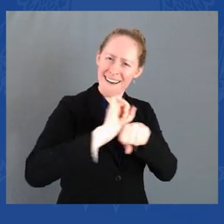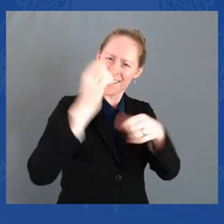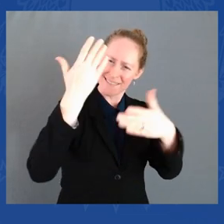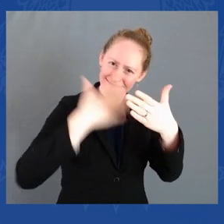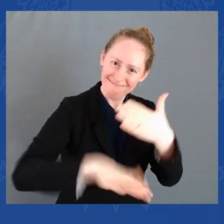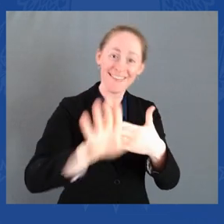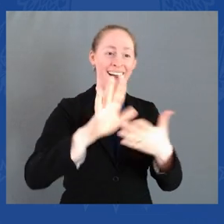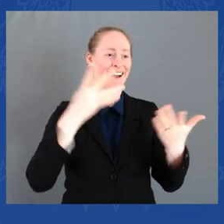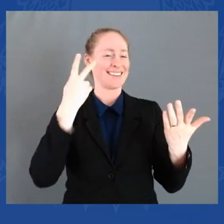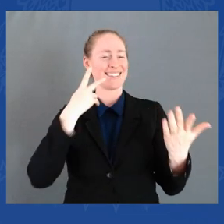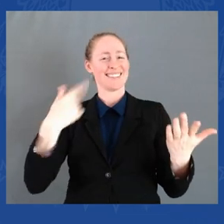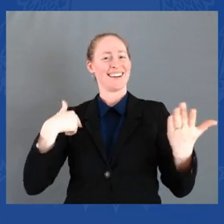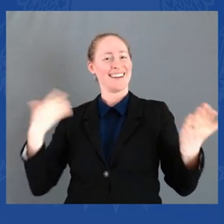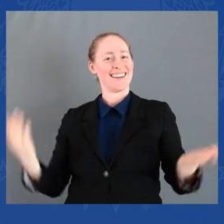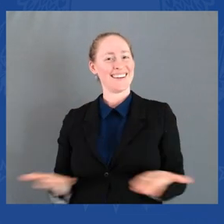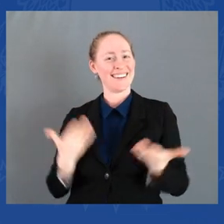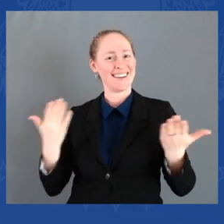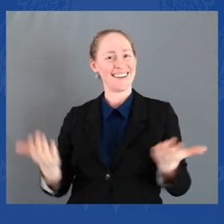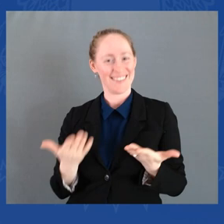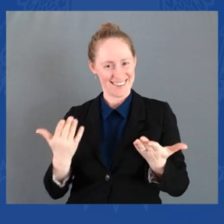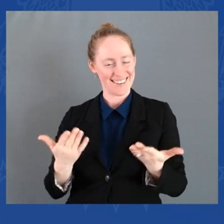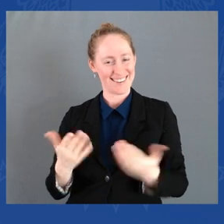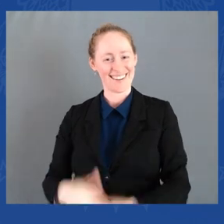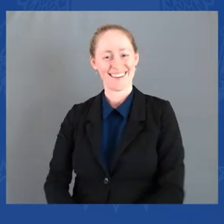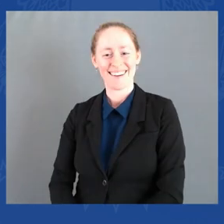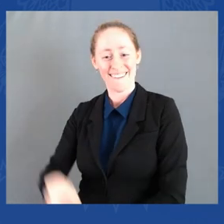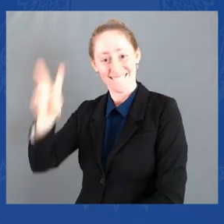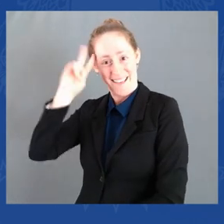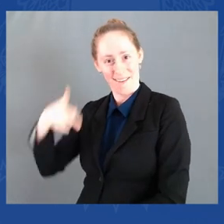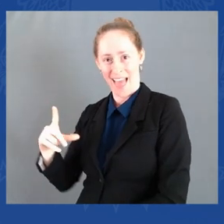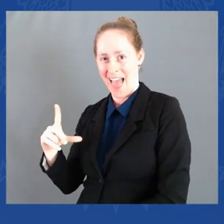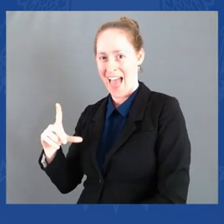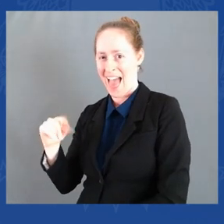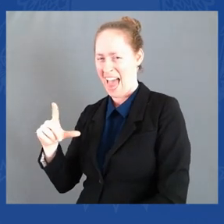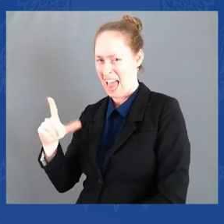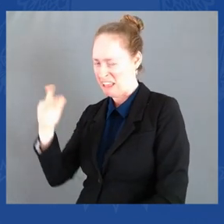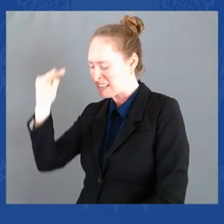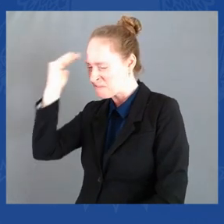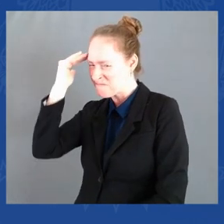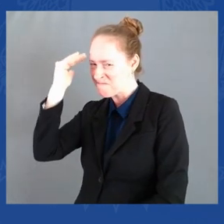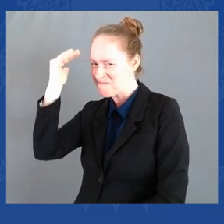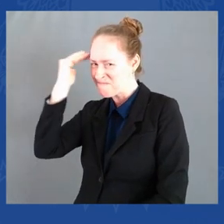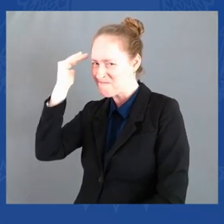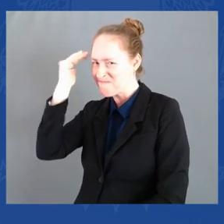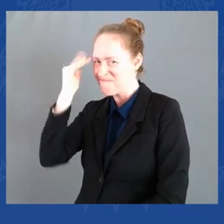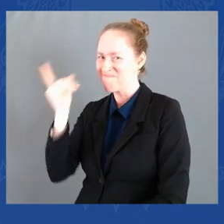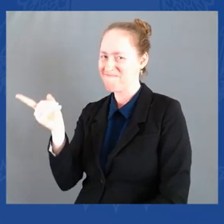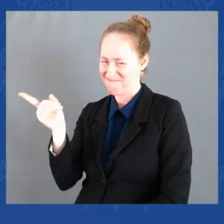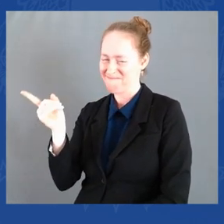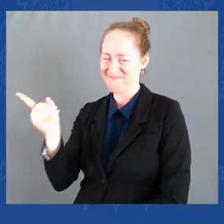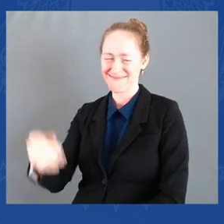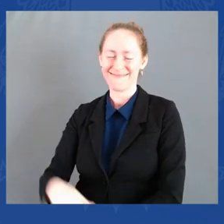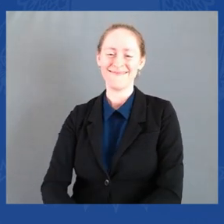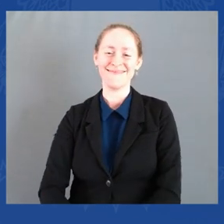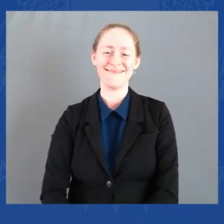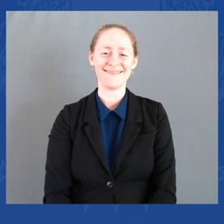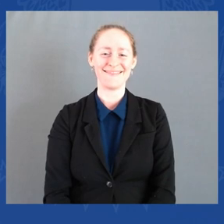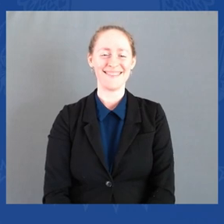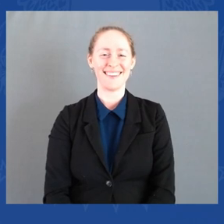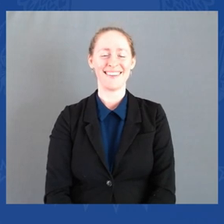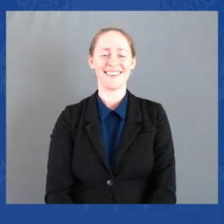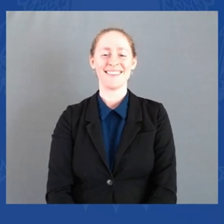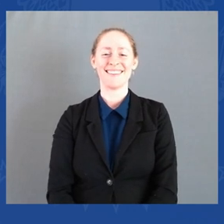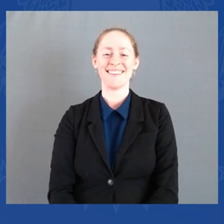President winked at her and said, oh, I know. I am so proud to represent our